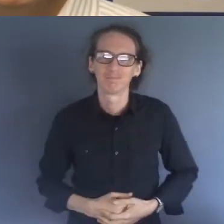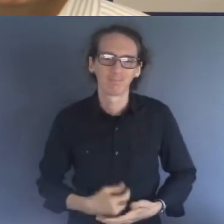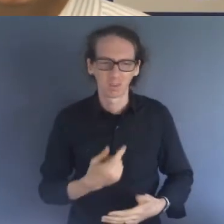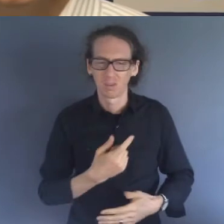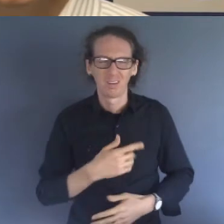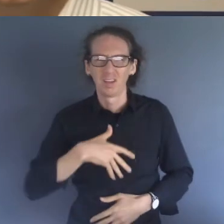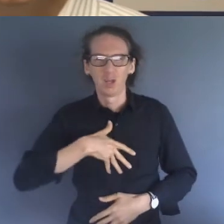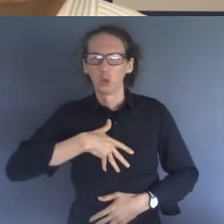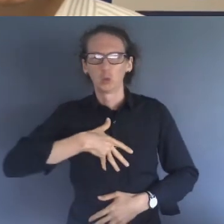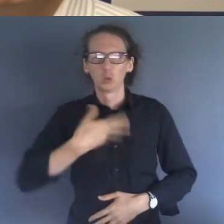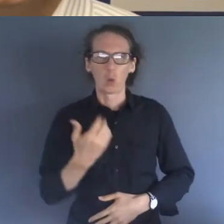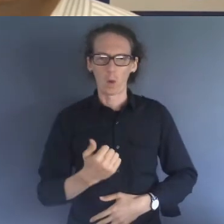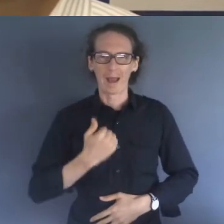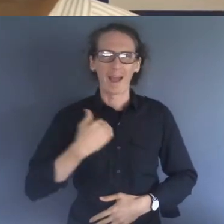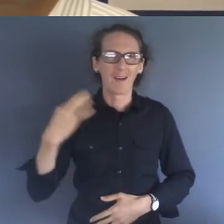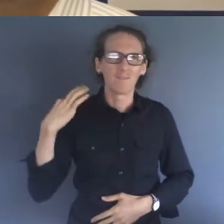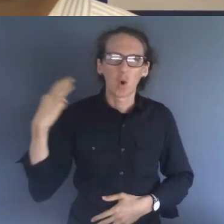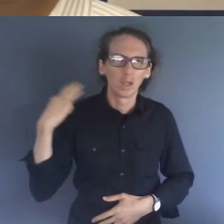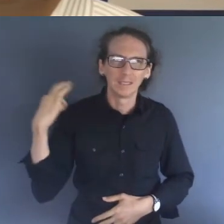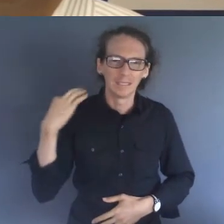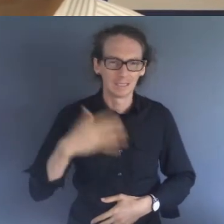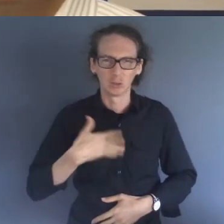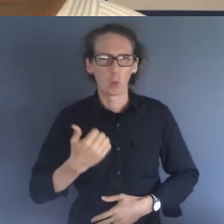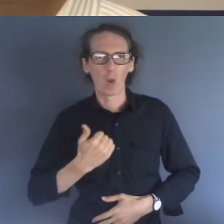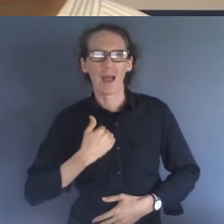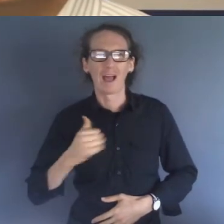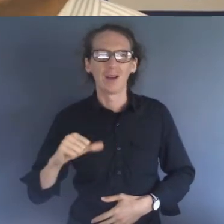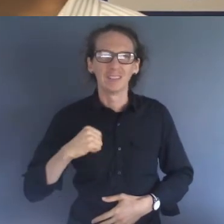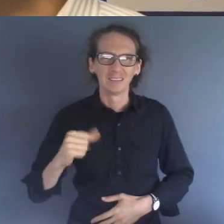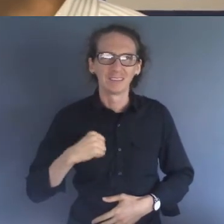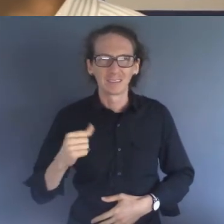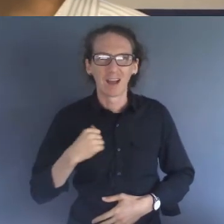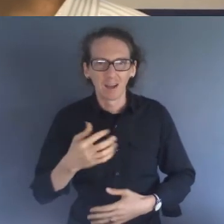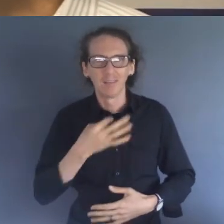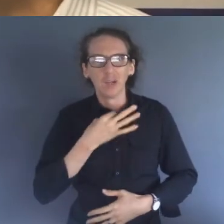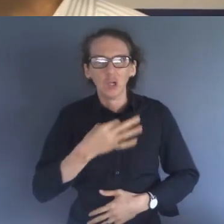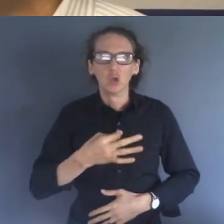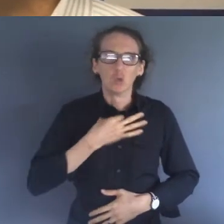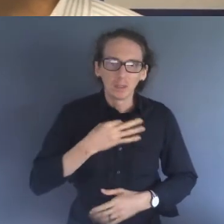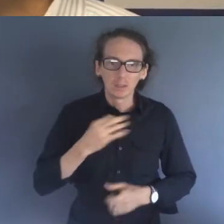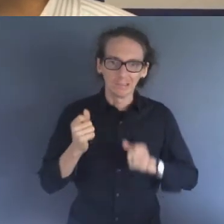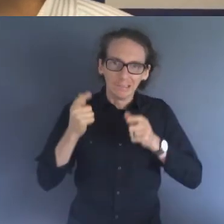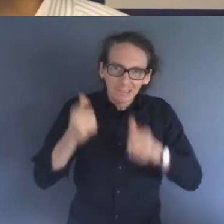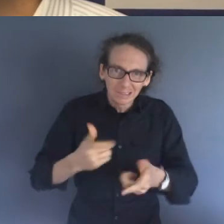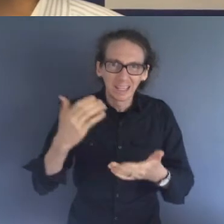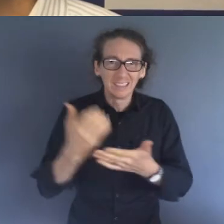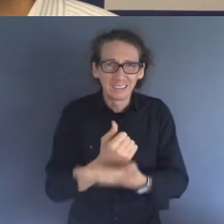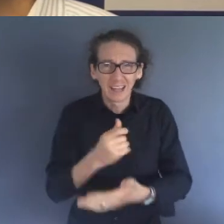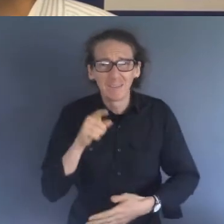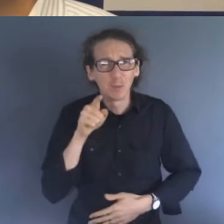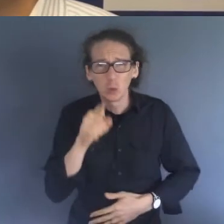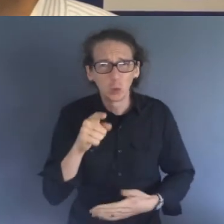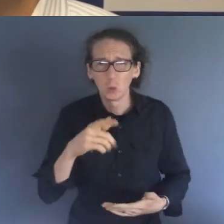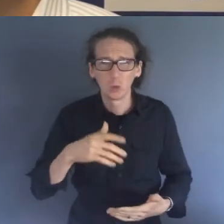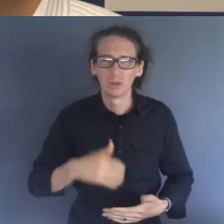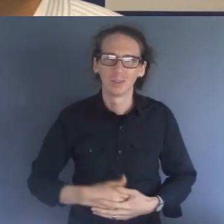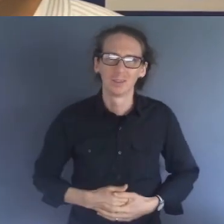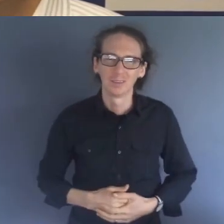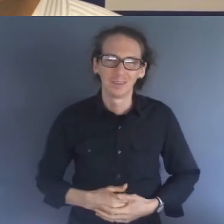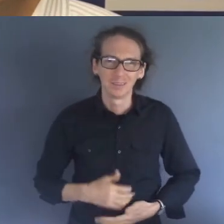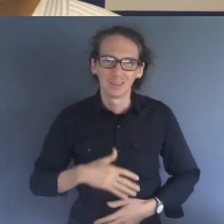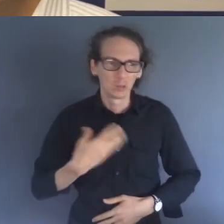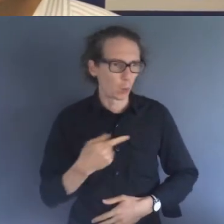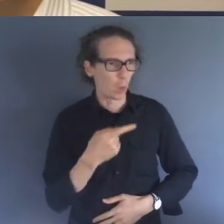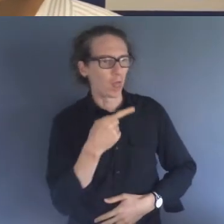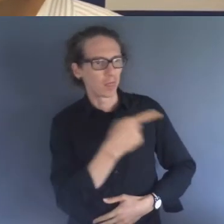emergency services volunteers and staff from other agencies at risk in the way that they have to go out and rescue people